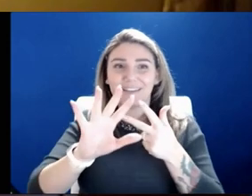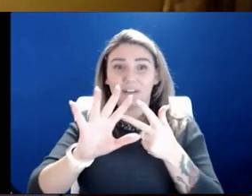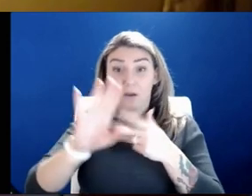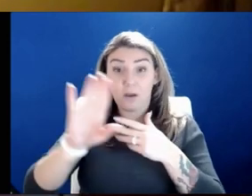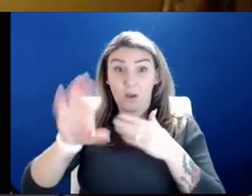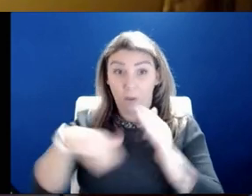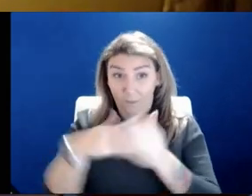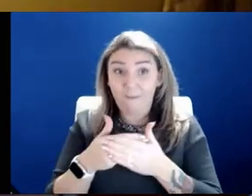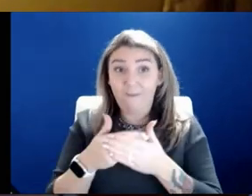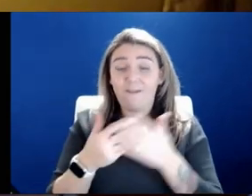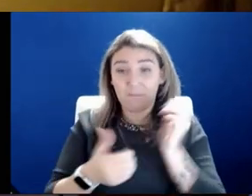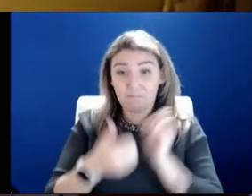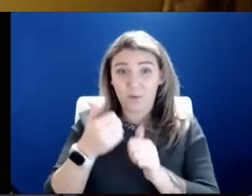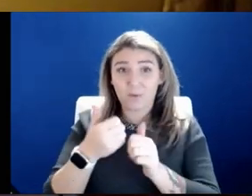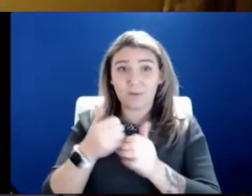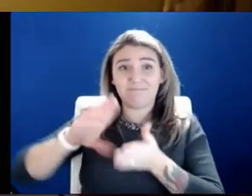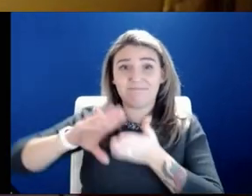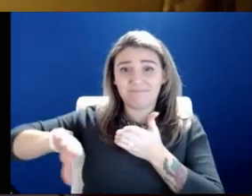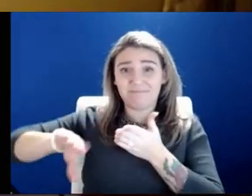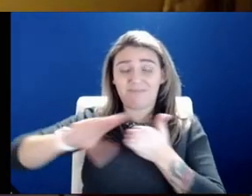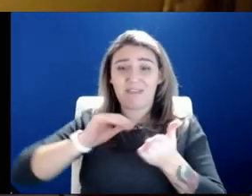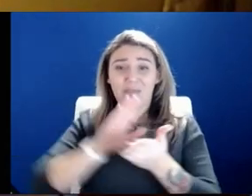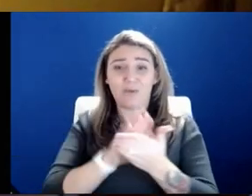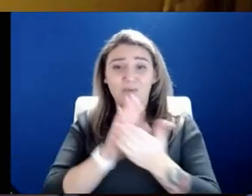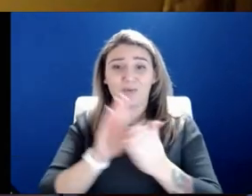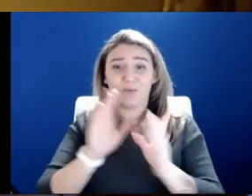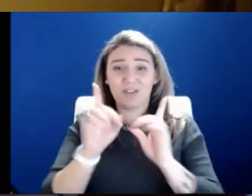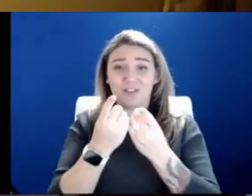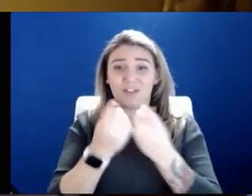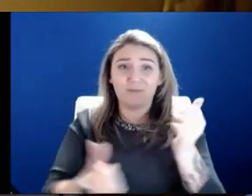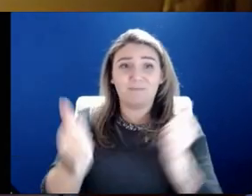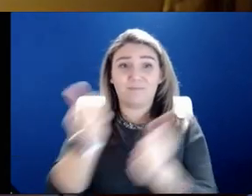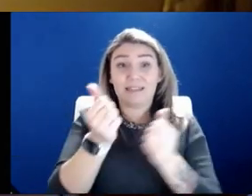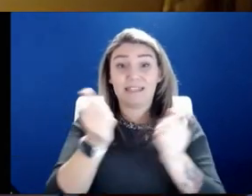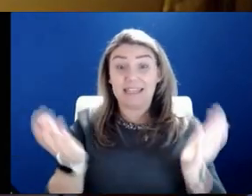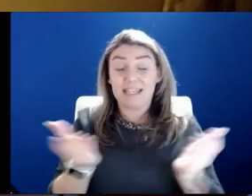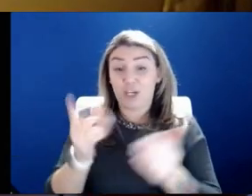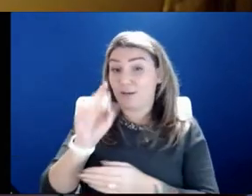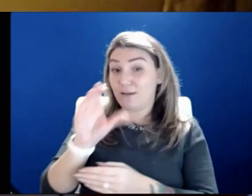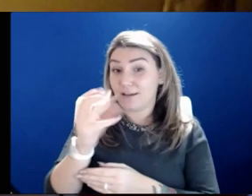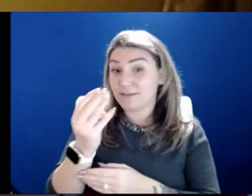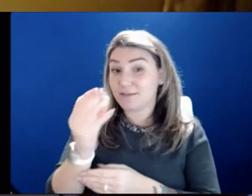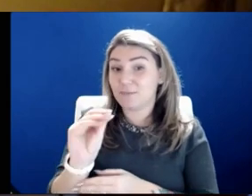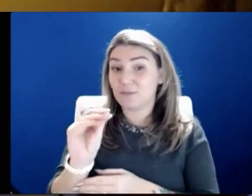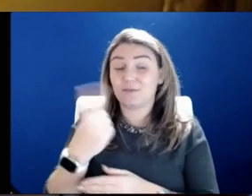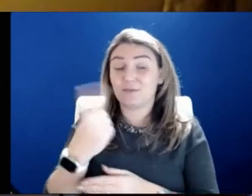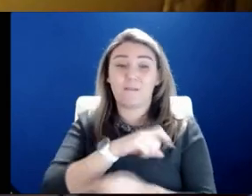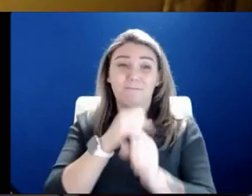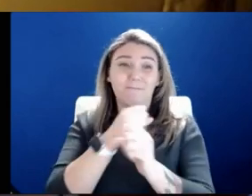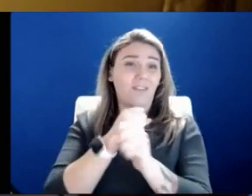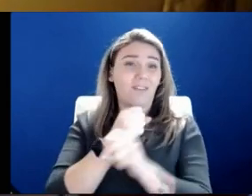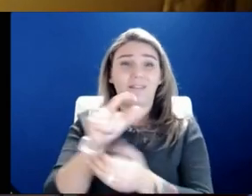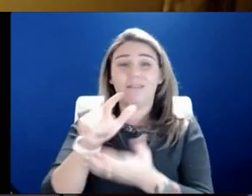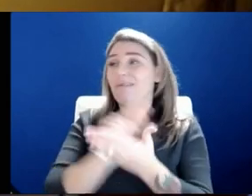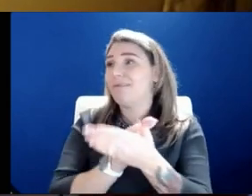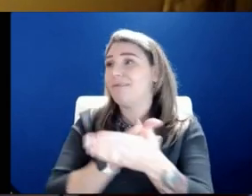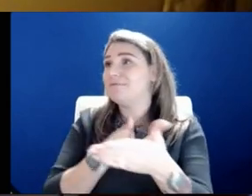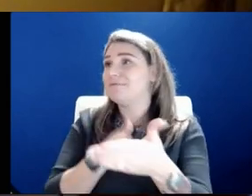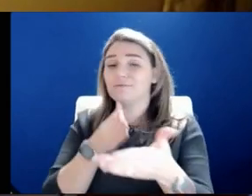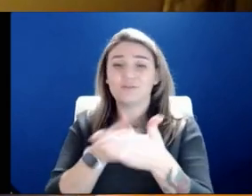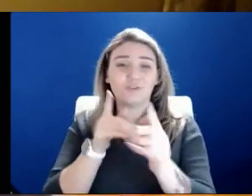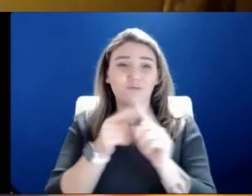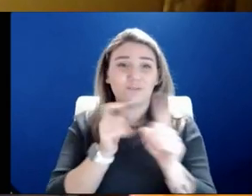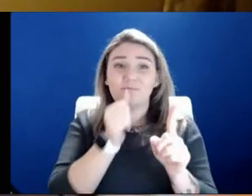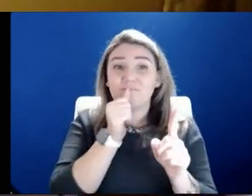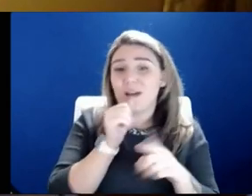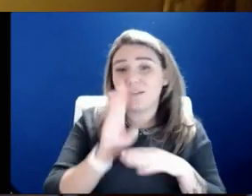have been dismissed and the school districts have prevailed. Here in Kansas City, Missouri, we have fought lawsuits, um, from private businesses,